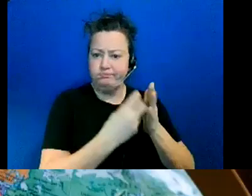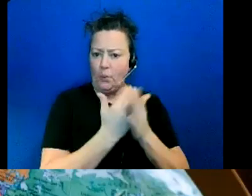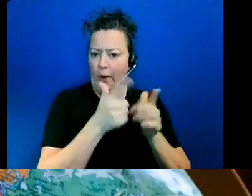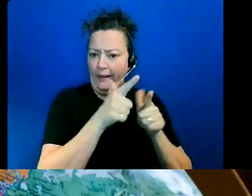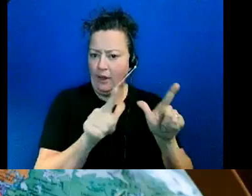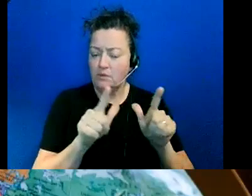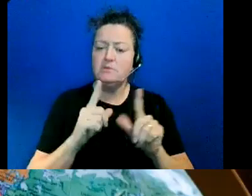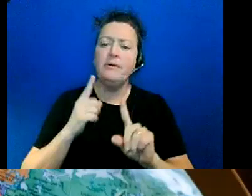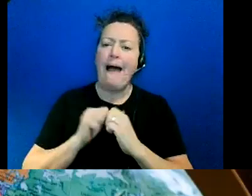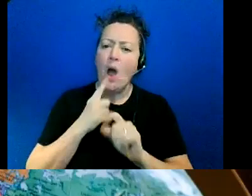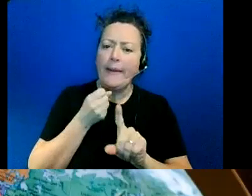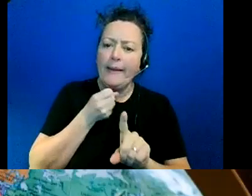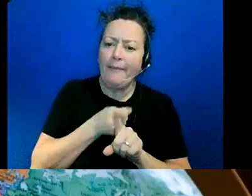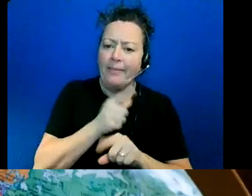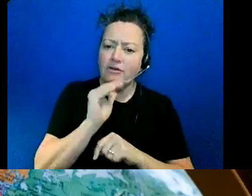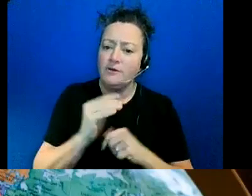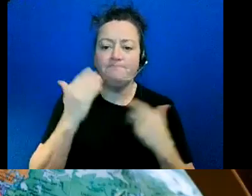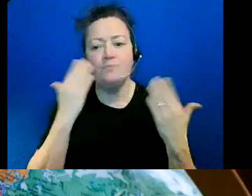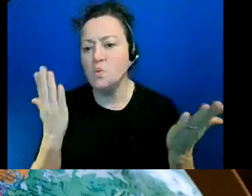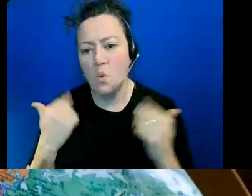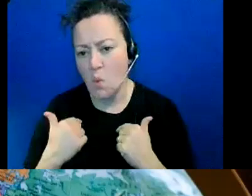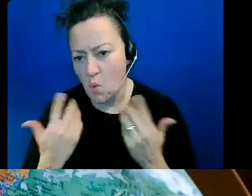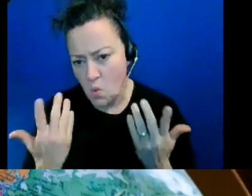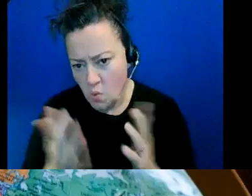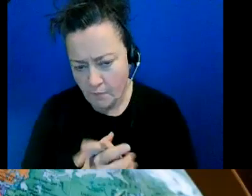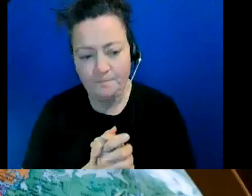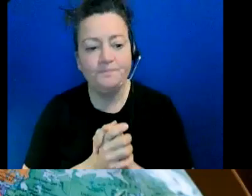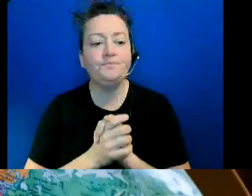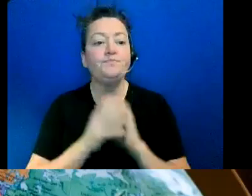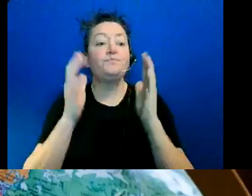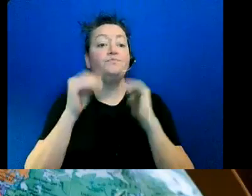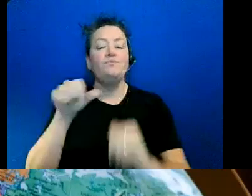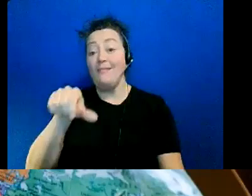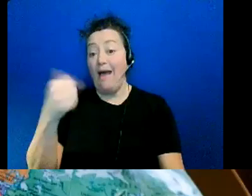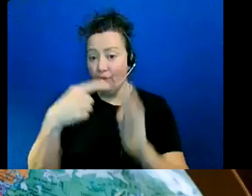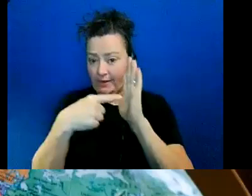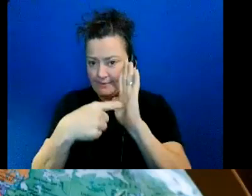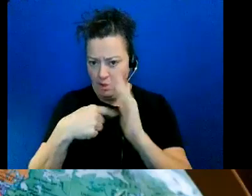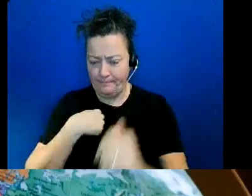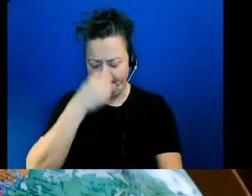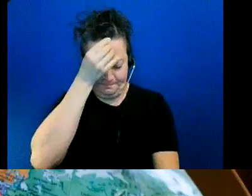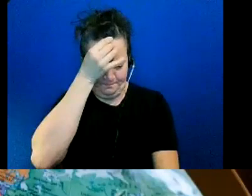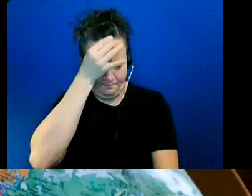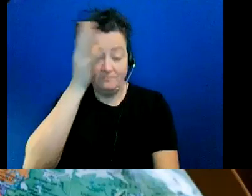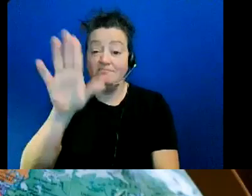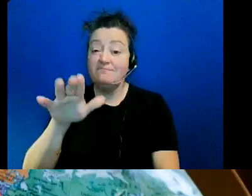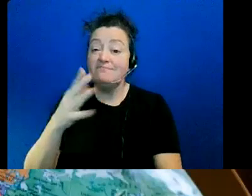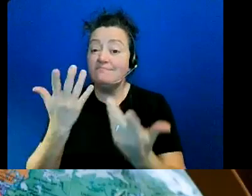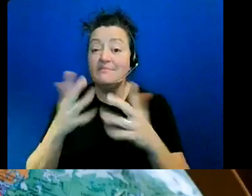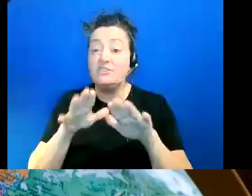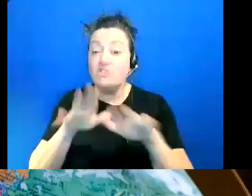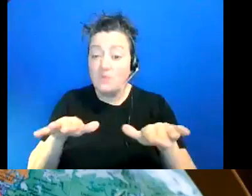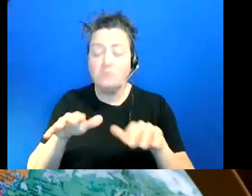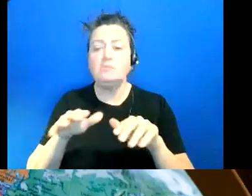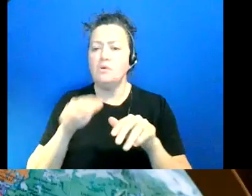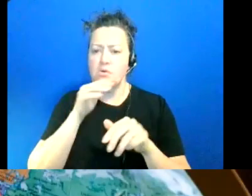really know and then other examples that i can think of um you know it's children outside canada or outside